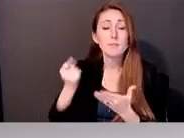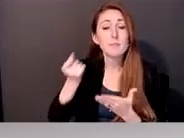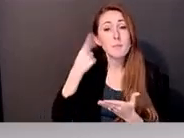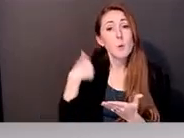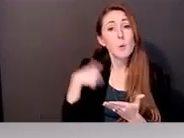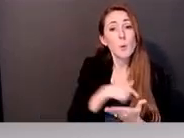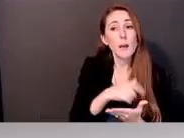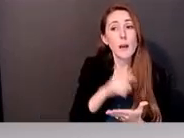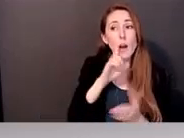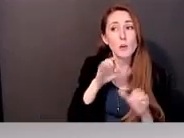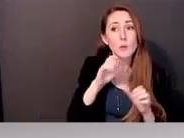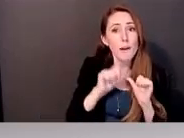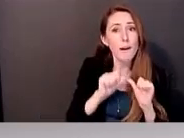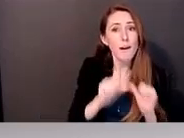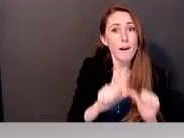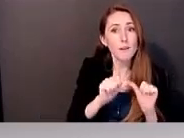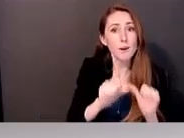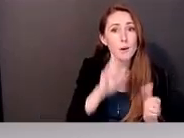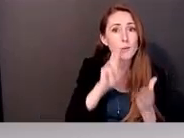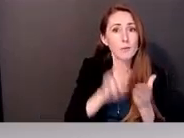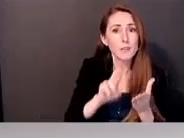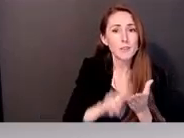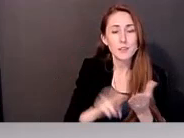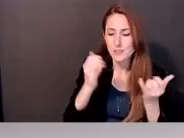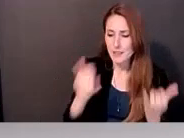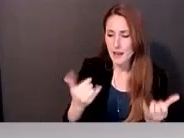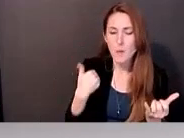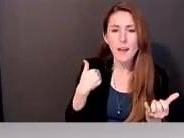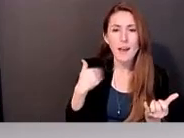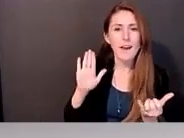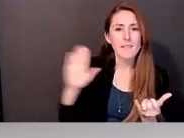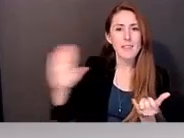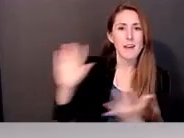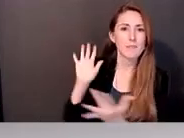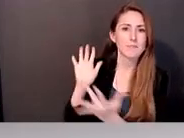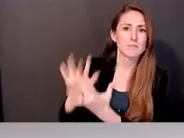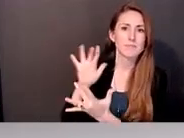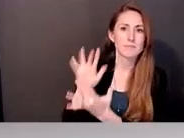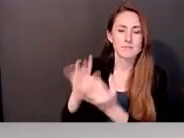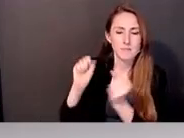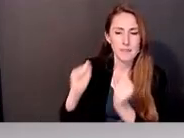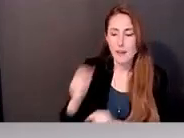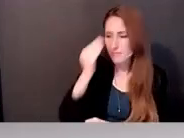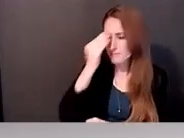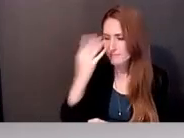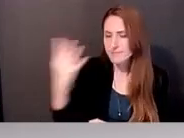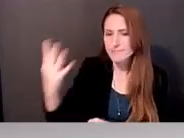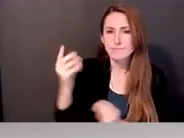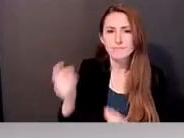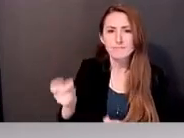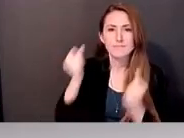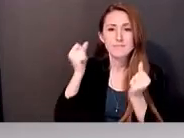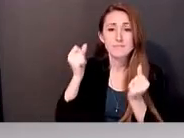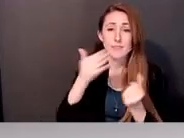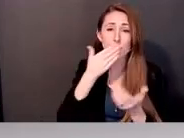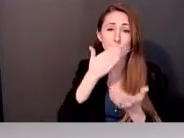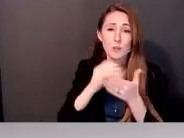And now we know, where to go, and they have a sense of who we are and what we're about. And, you know, that's, that's a pretty good outcome.